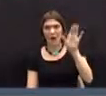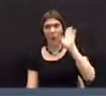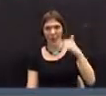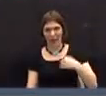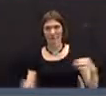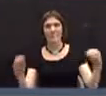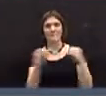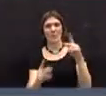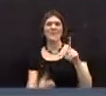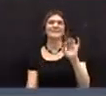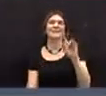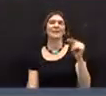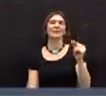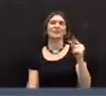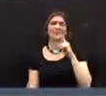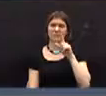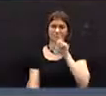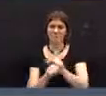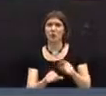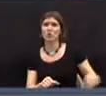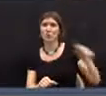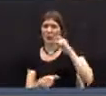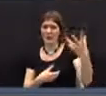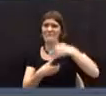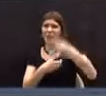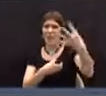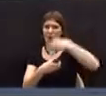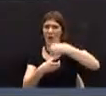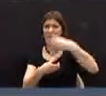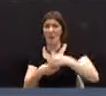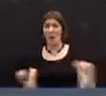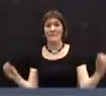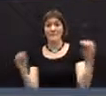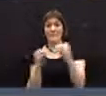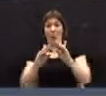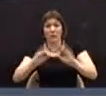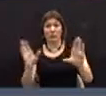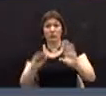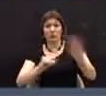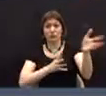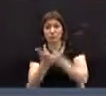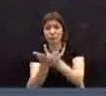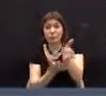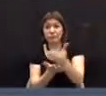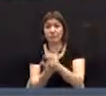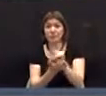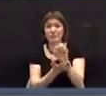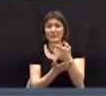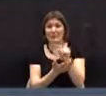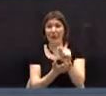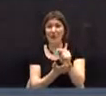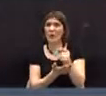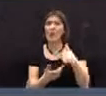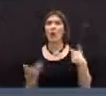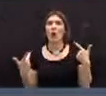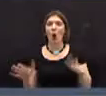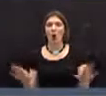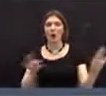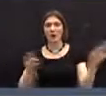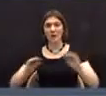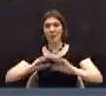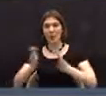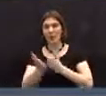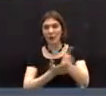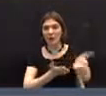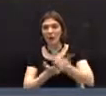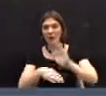I think it's fair to say that the citizens will be involved. To say that it will be more transparent is difficult because the project has been fully transparent